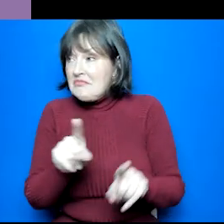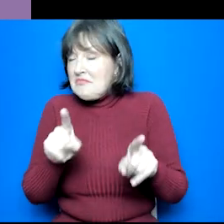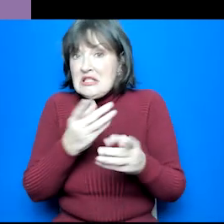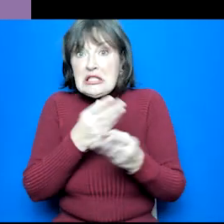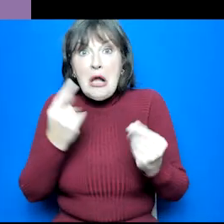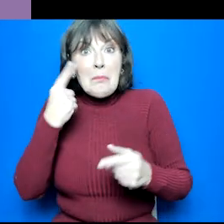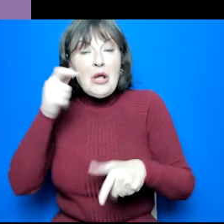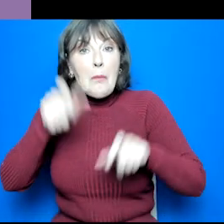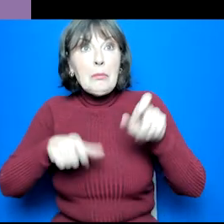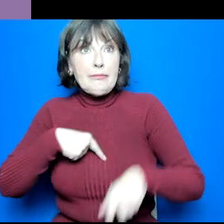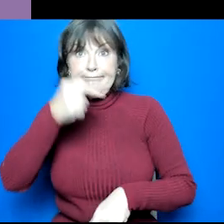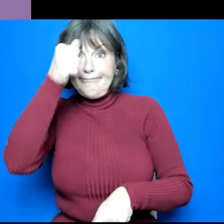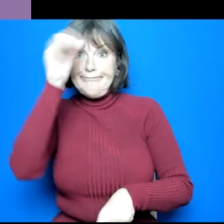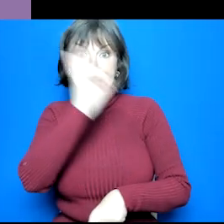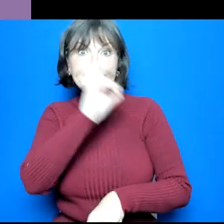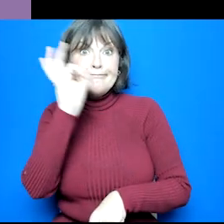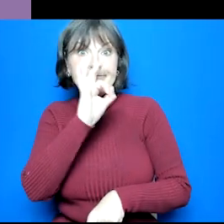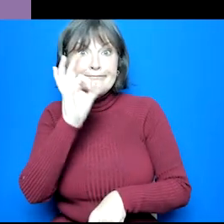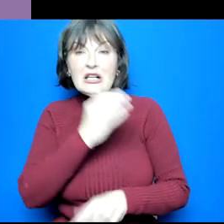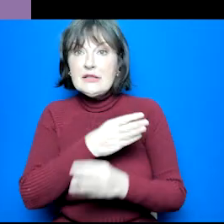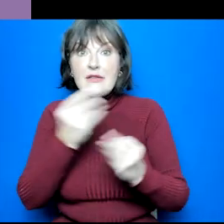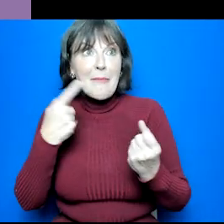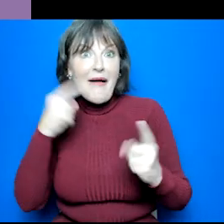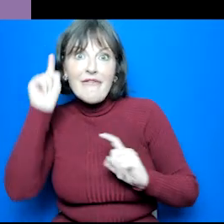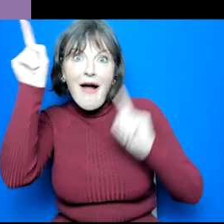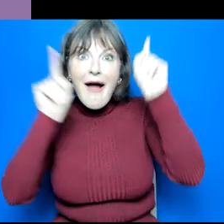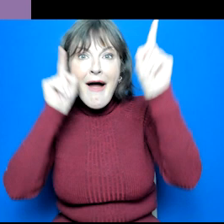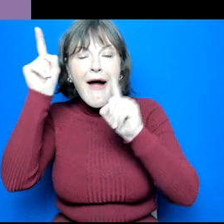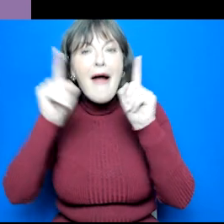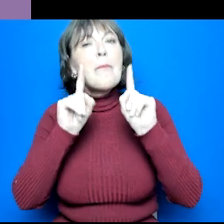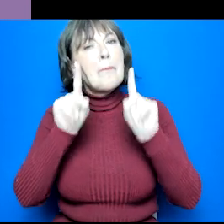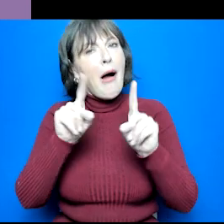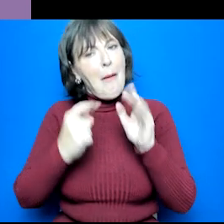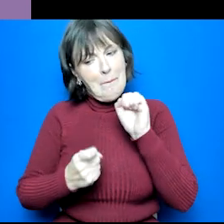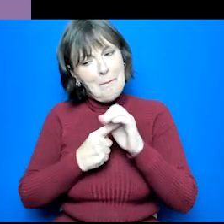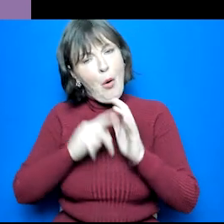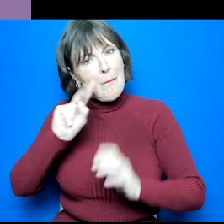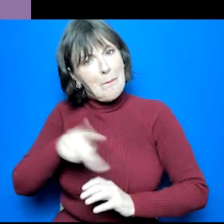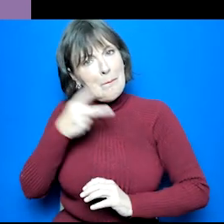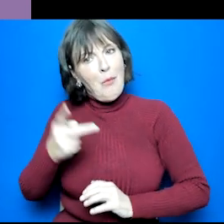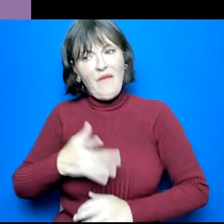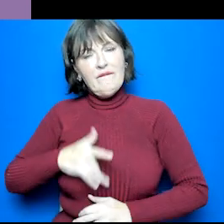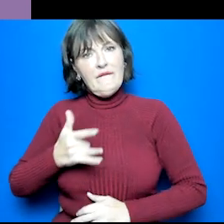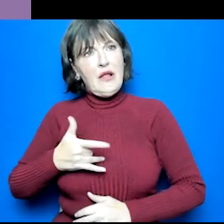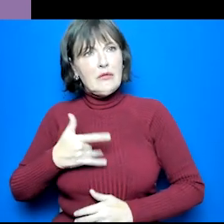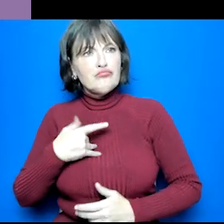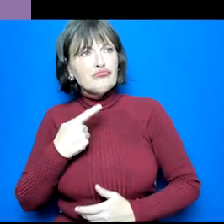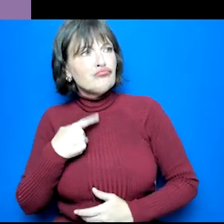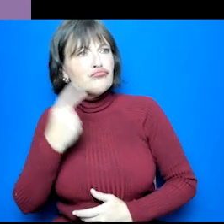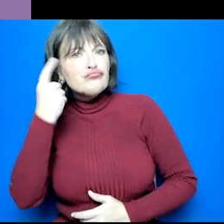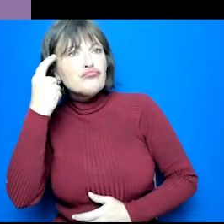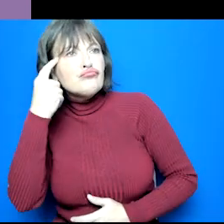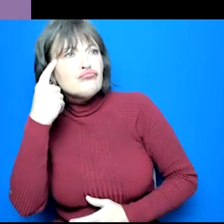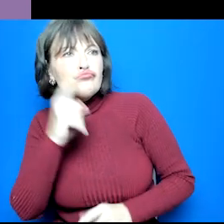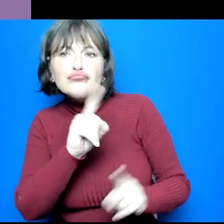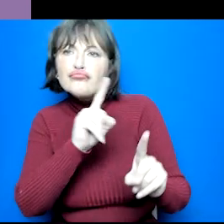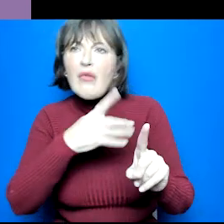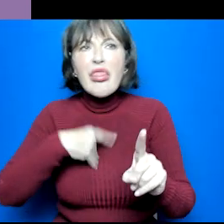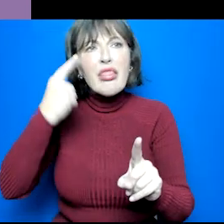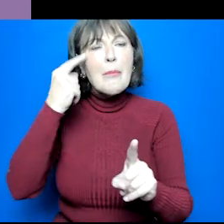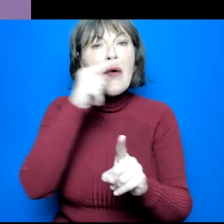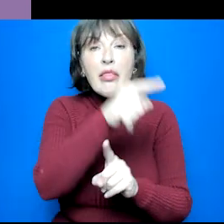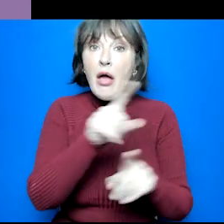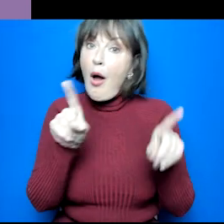Having a career idea is great but it's still important to always be curious about different careers. Young people can change ideas as they grow and develop as well.